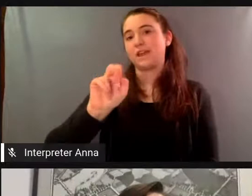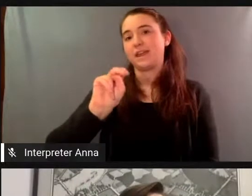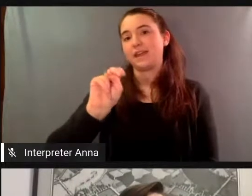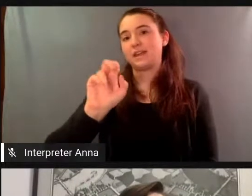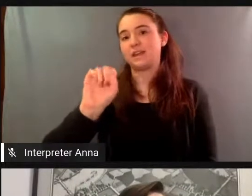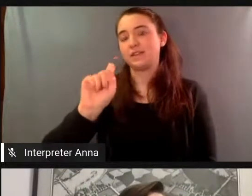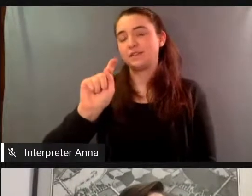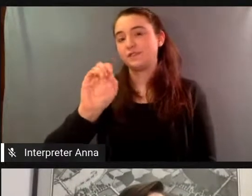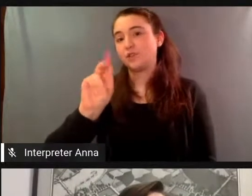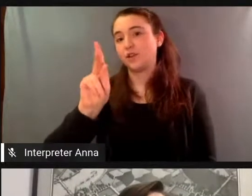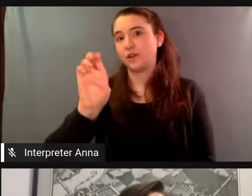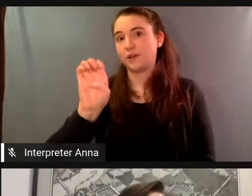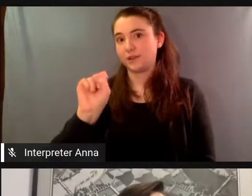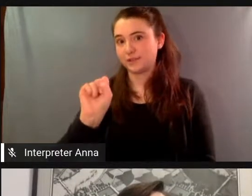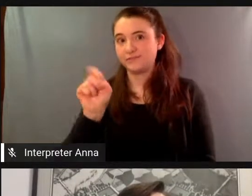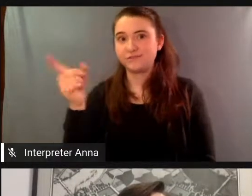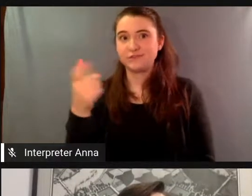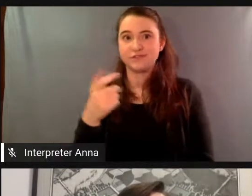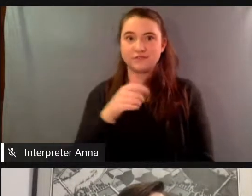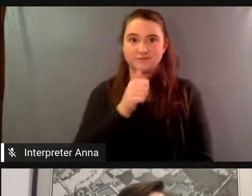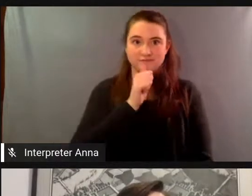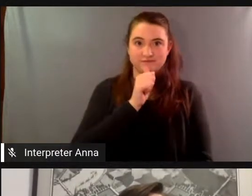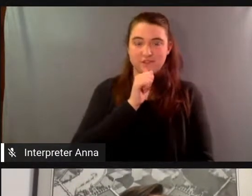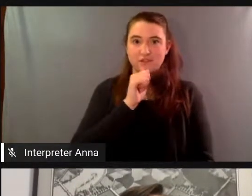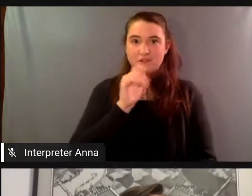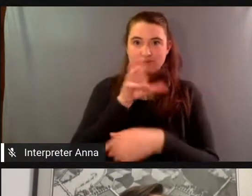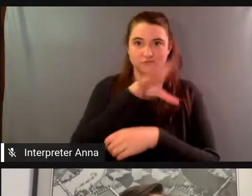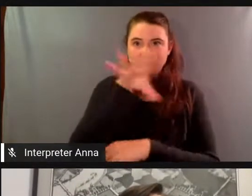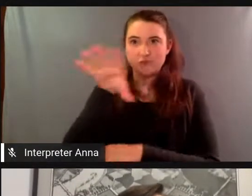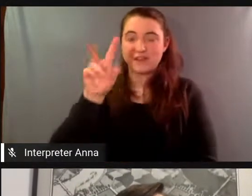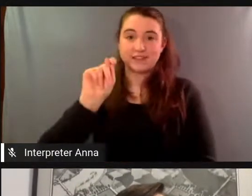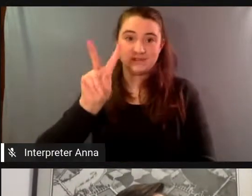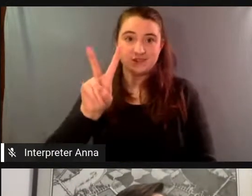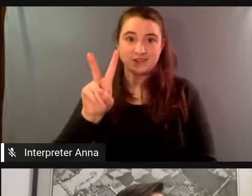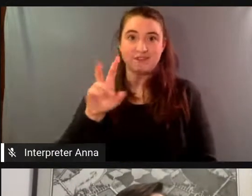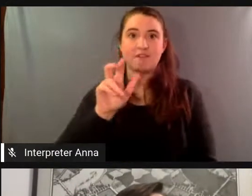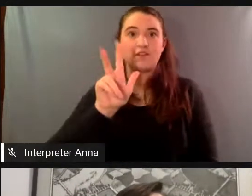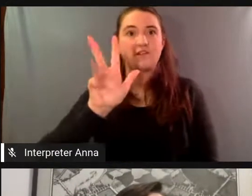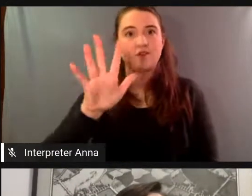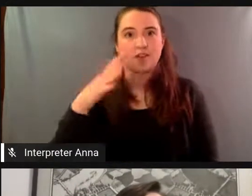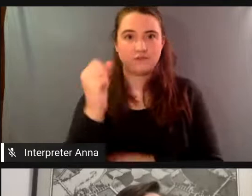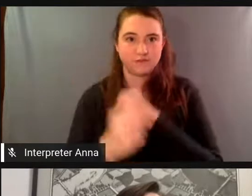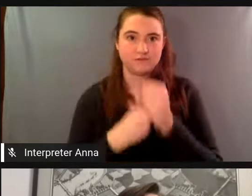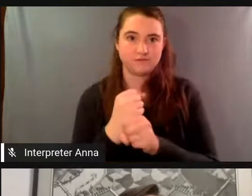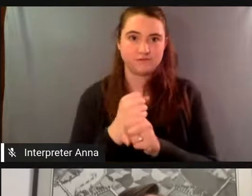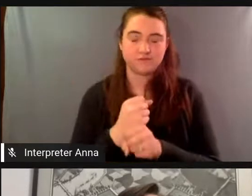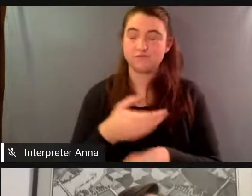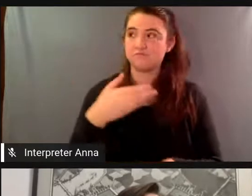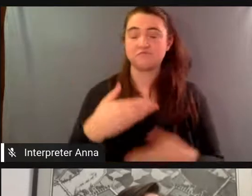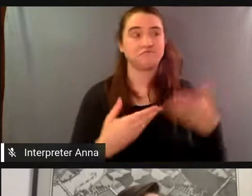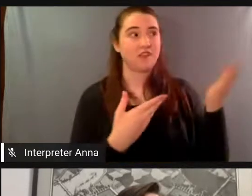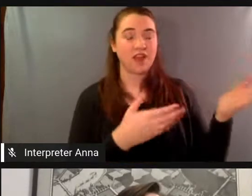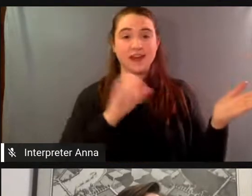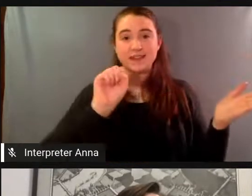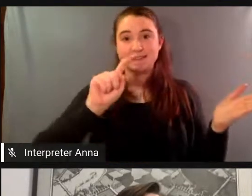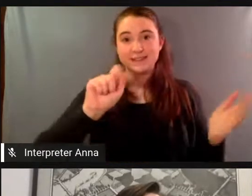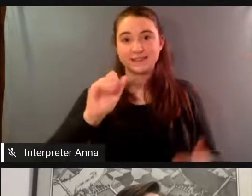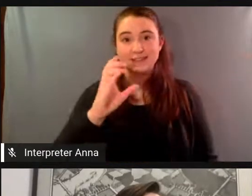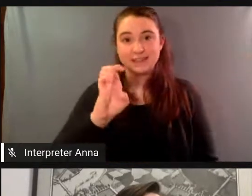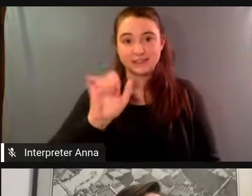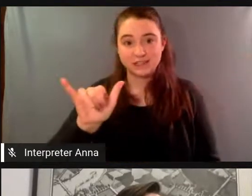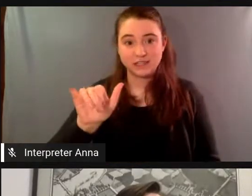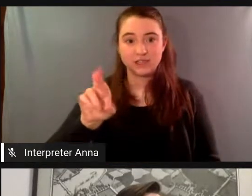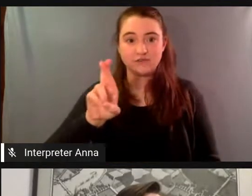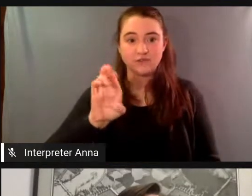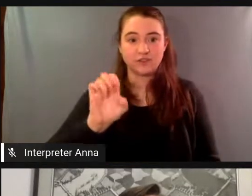recorded television 24 hours a day for 30 years uh we're also joined by stacy reese uh stacy's an emmy award